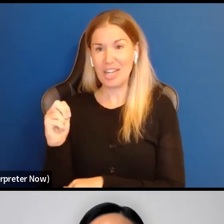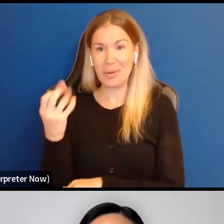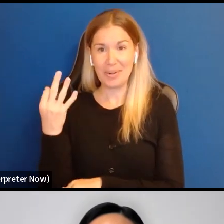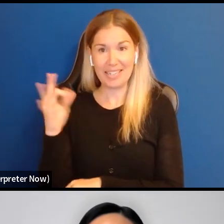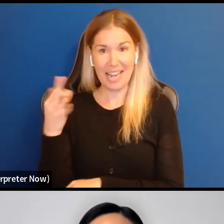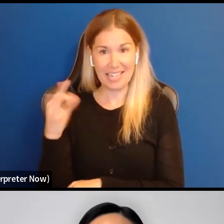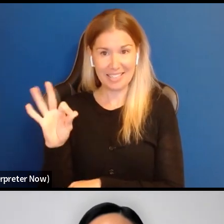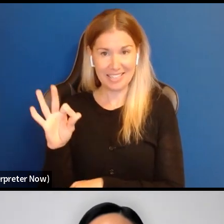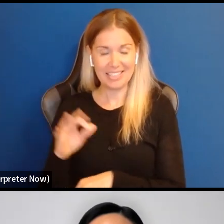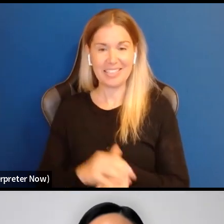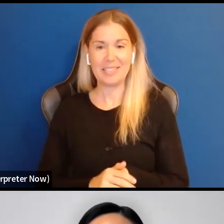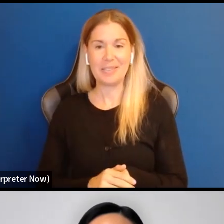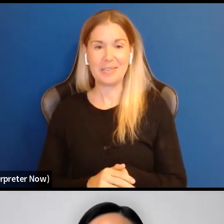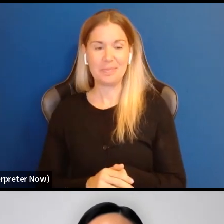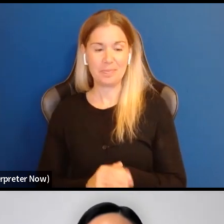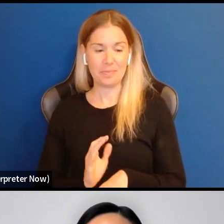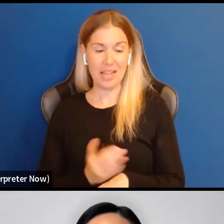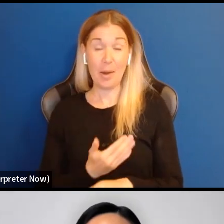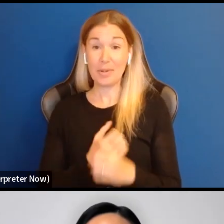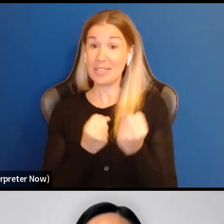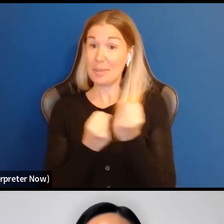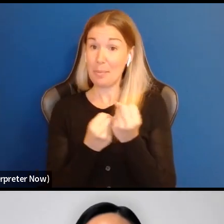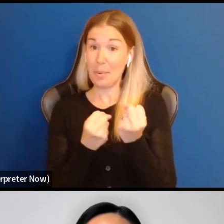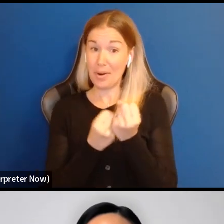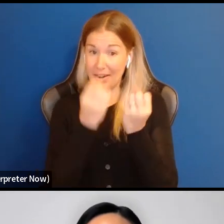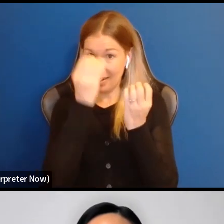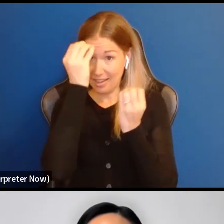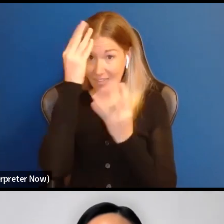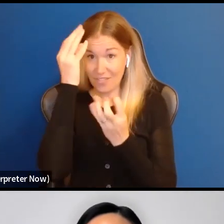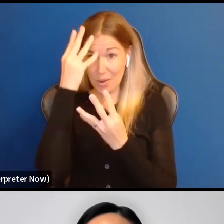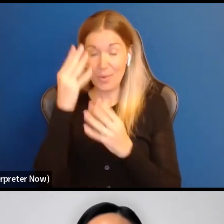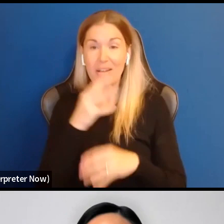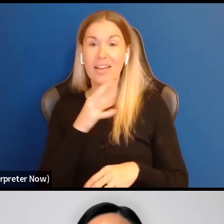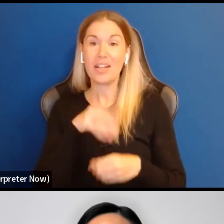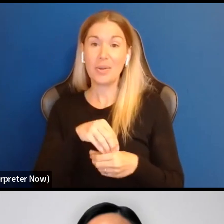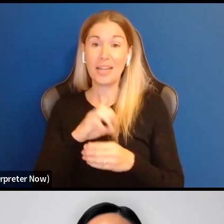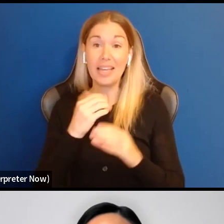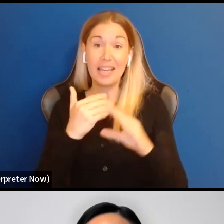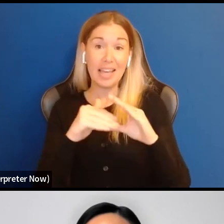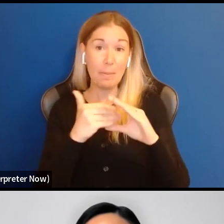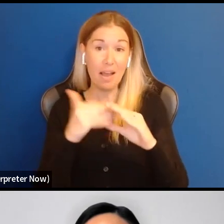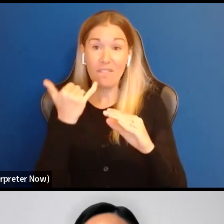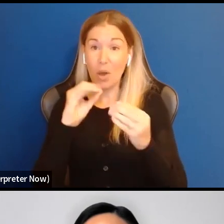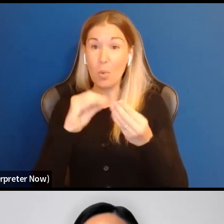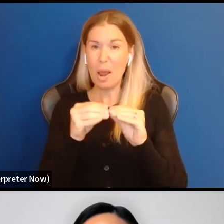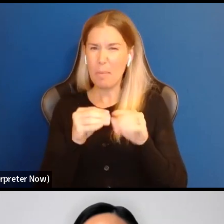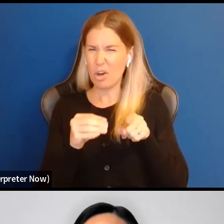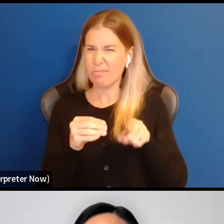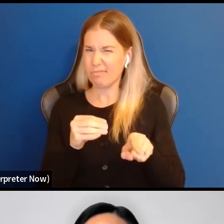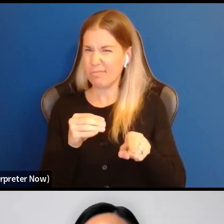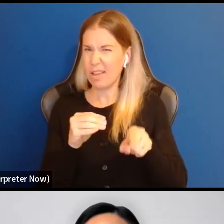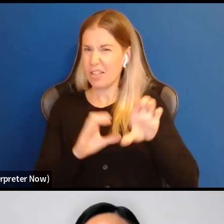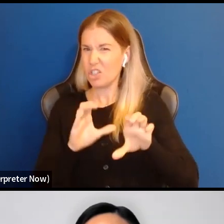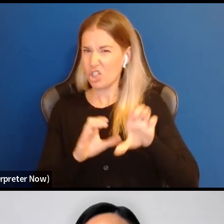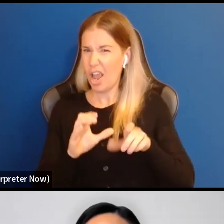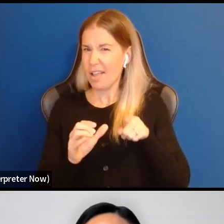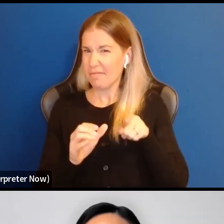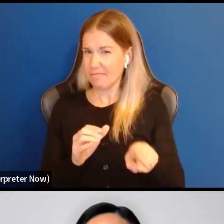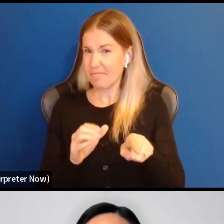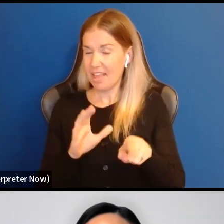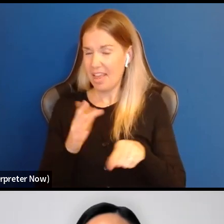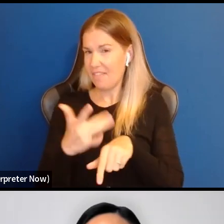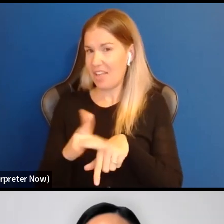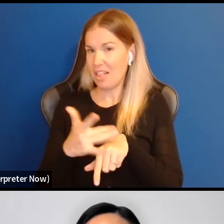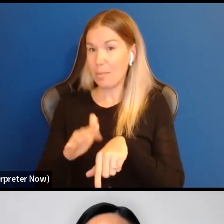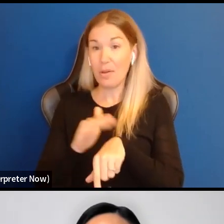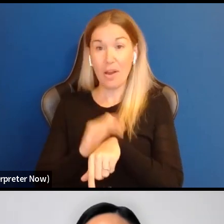Uh, you know, our support info and including email and phone number are in the chat, um, and available on, uh, NIFA's